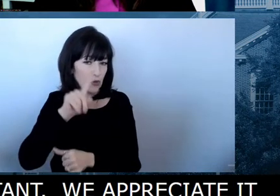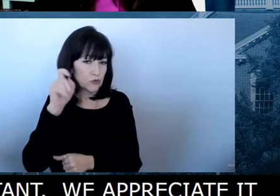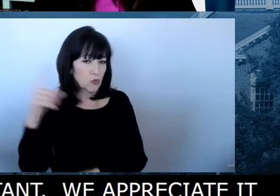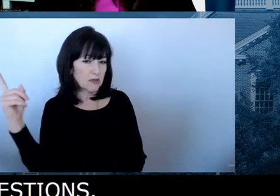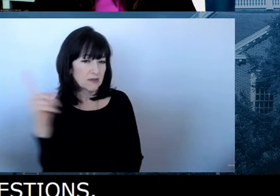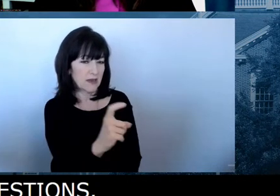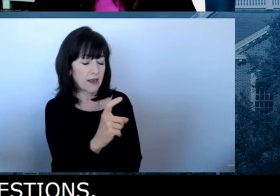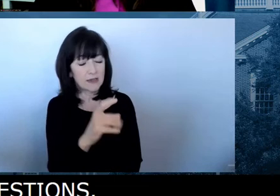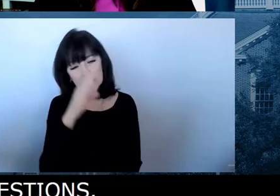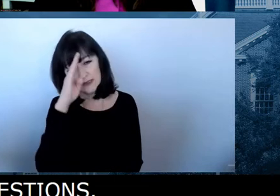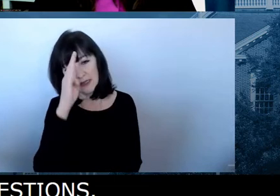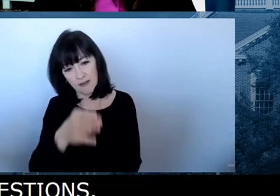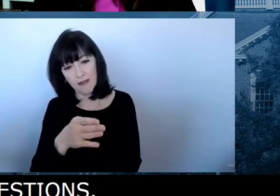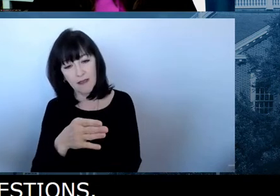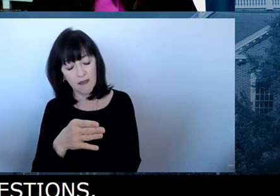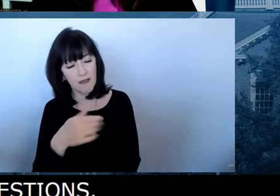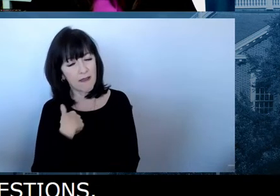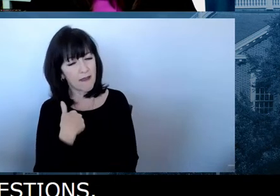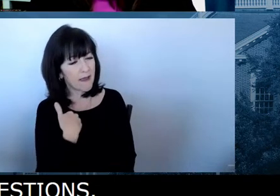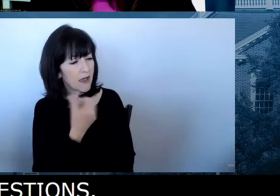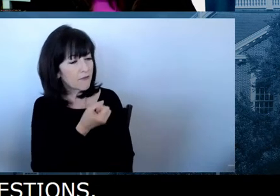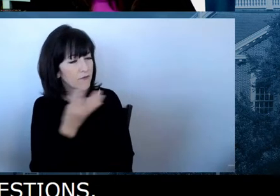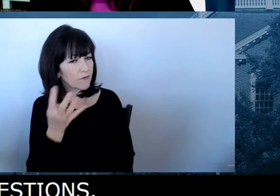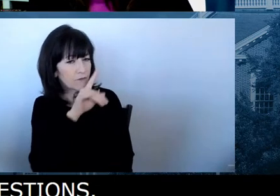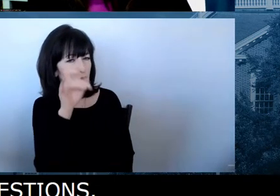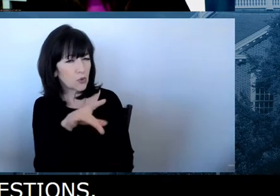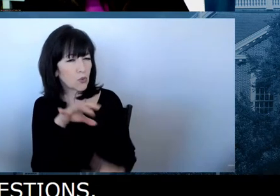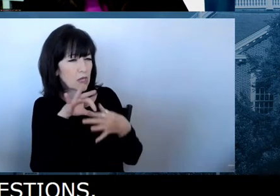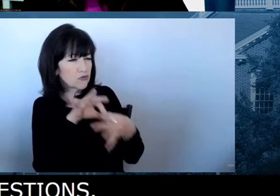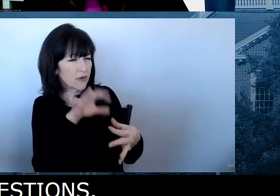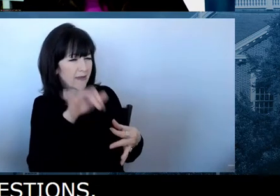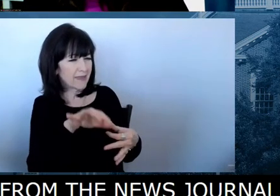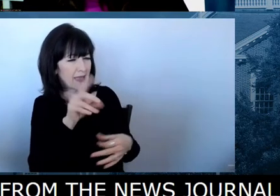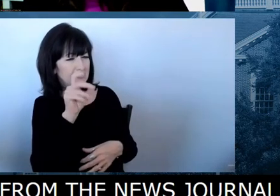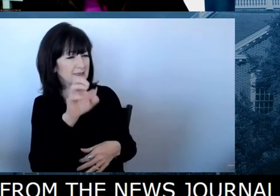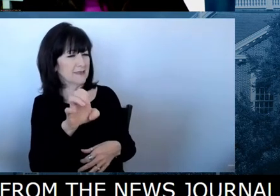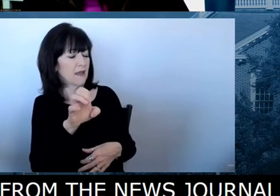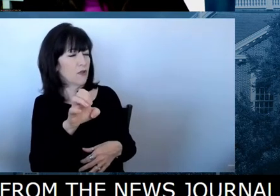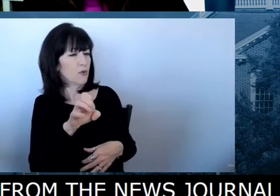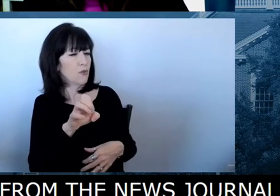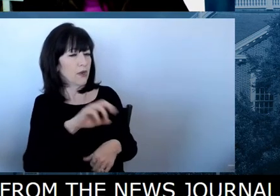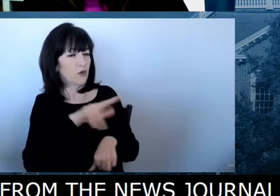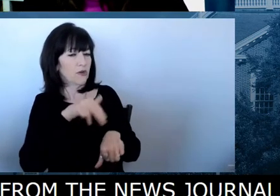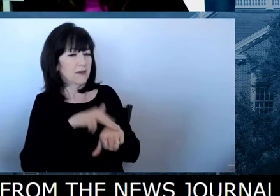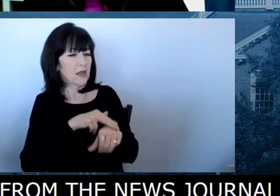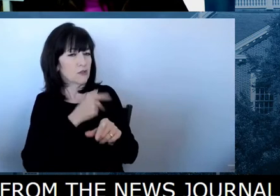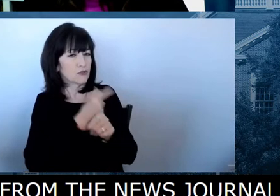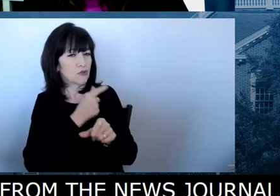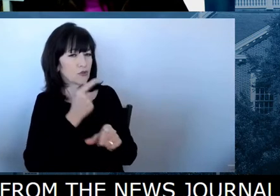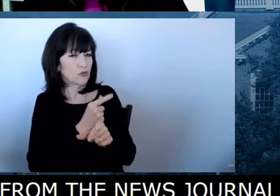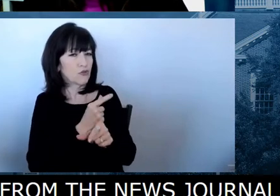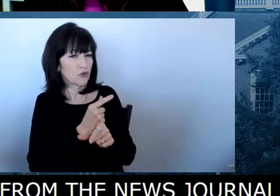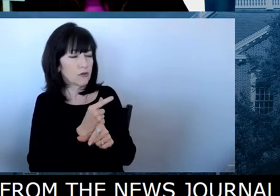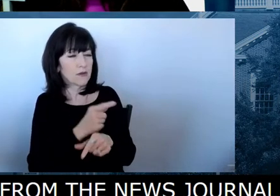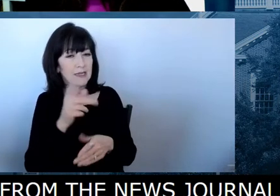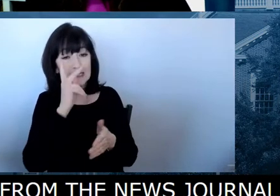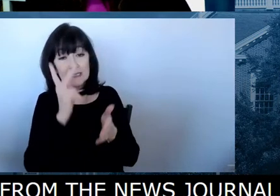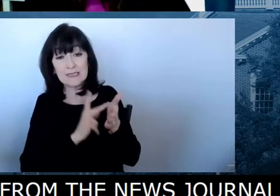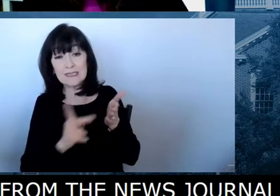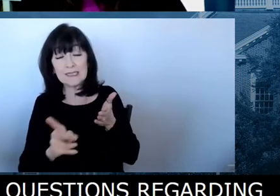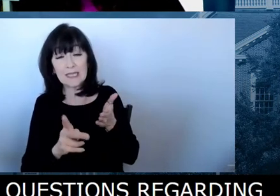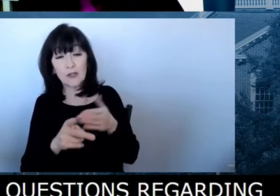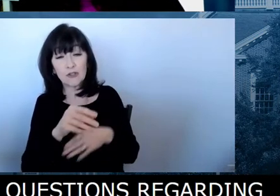Hi there. I have a couple of questions regarding the Delaware national guard, um, governor or Senator McGarrick or secretary McGarrick, sorry,